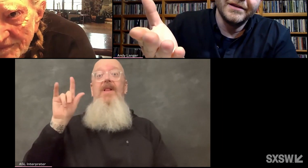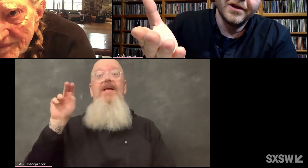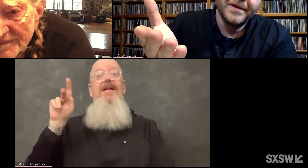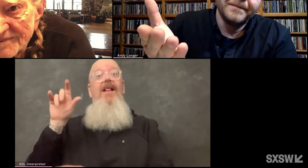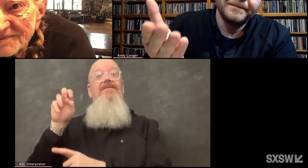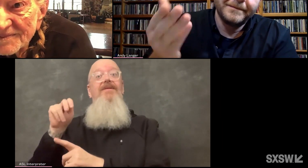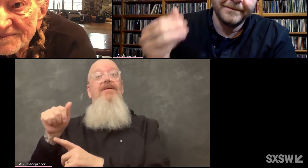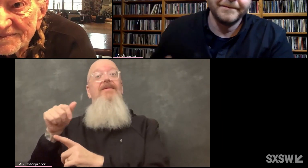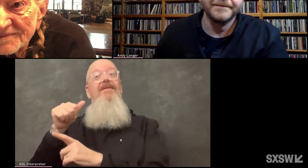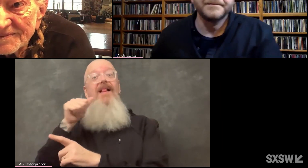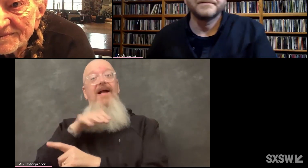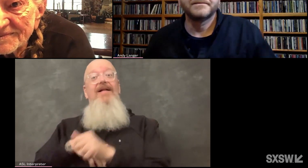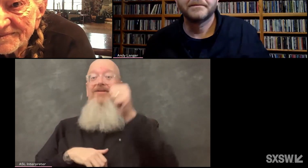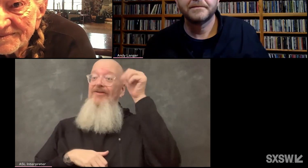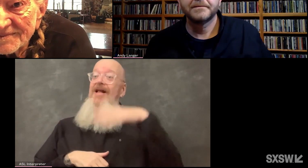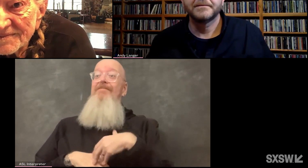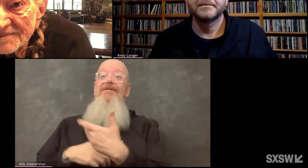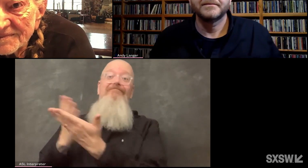Nelson, ladies and gentlemen.